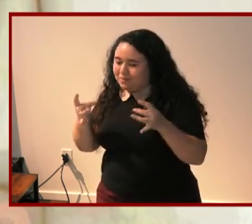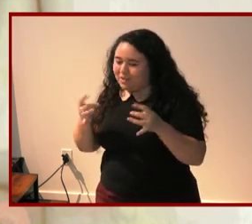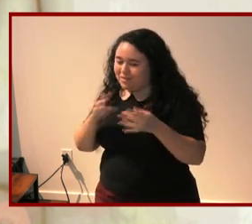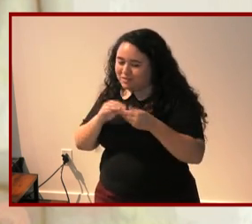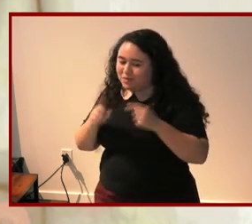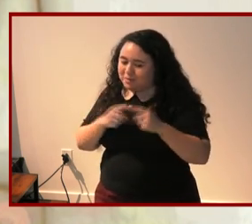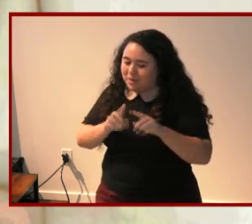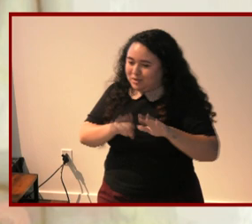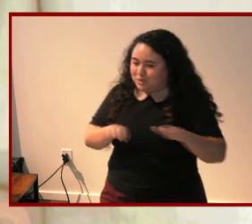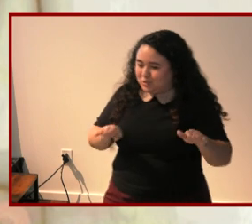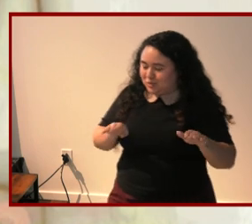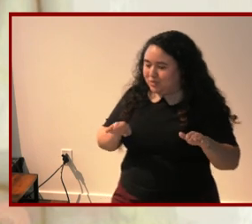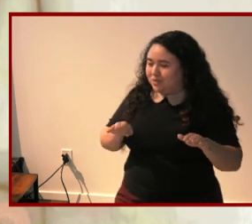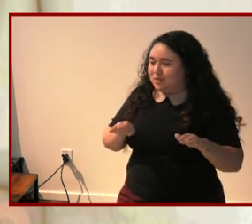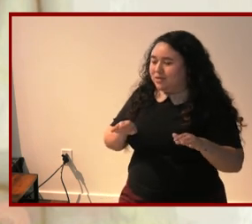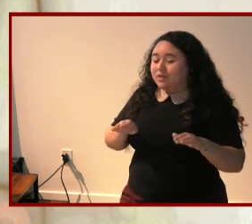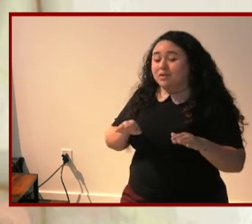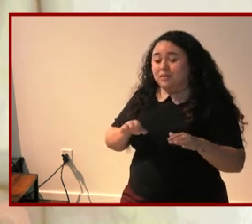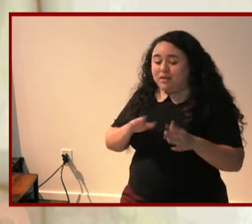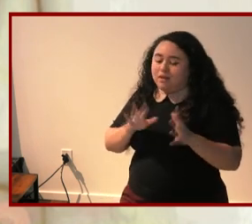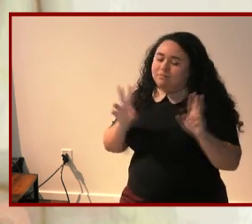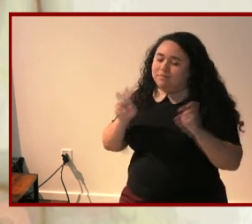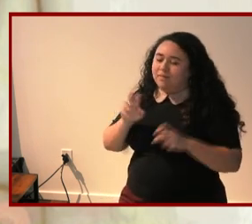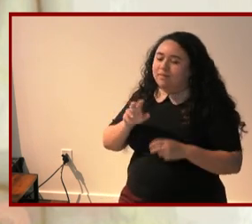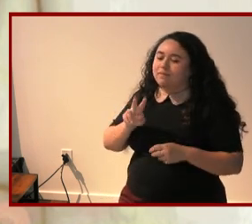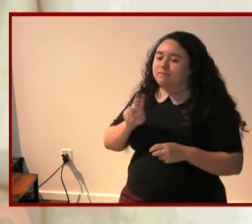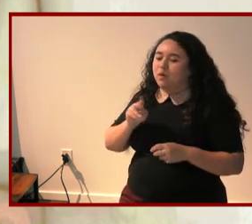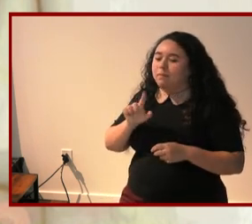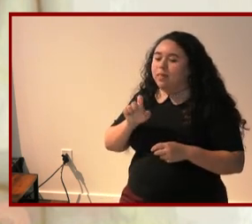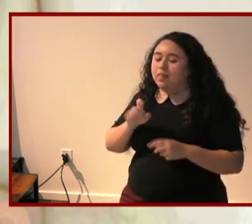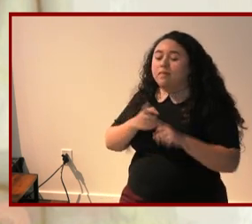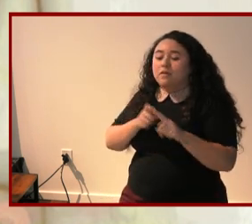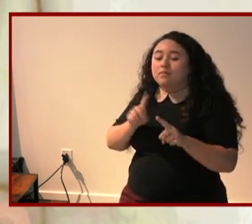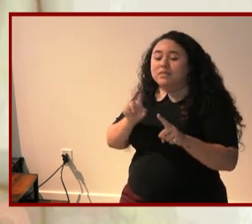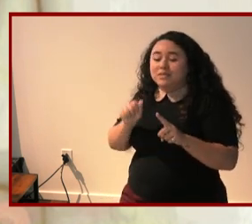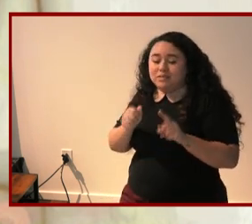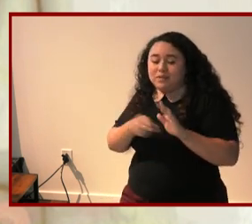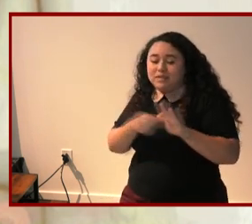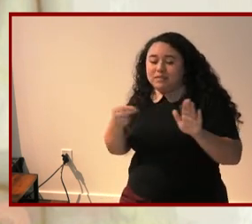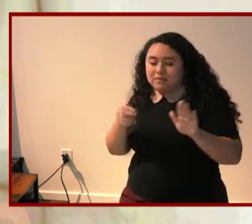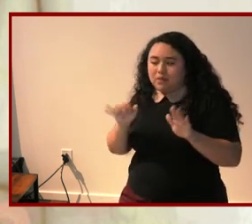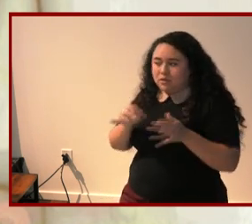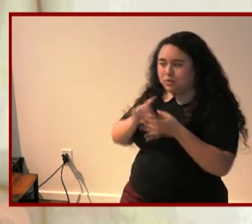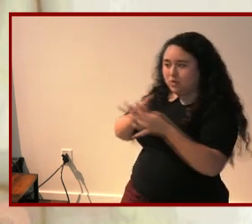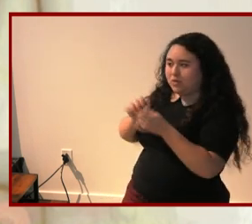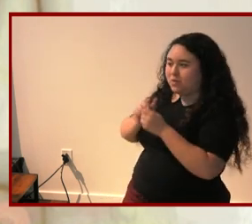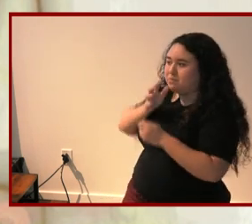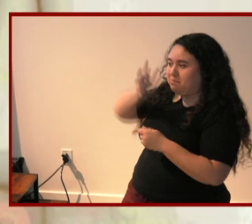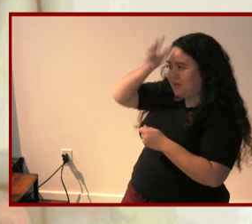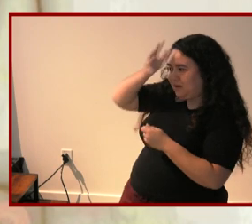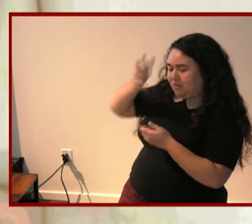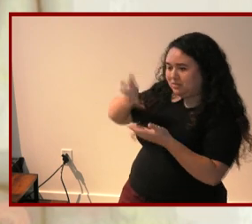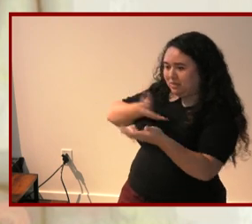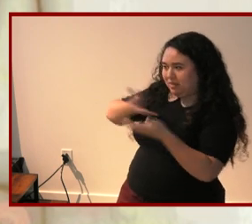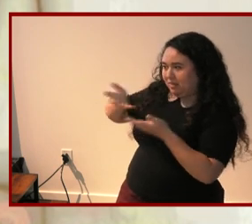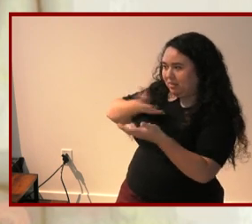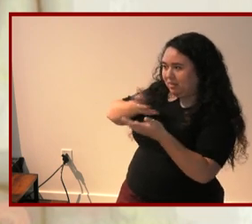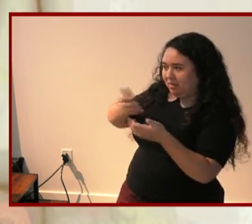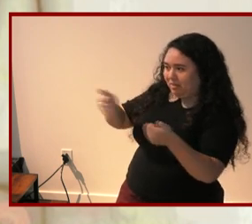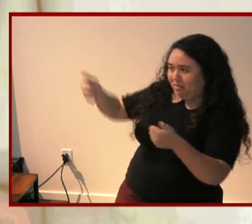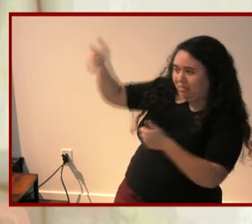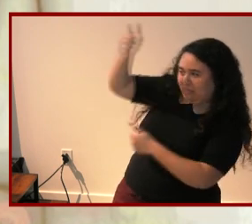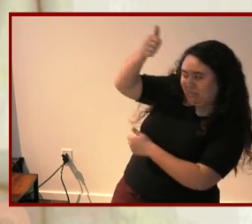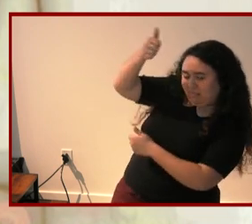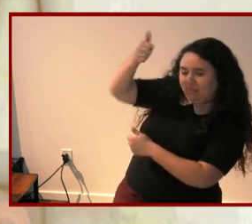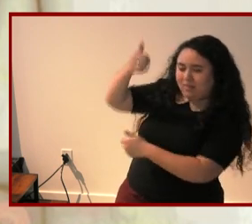not only made vulnerable by disability stigma but who are also in relationship to their parents in positions of extremely diminished